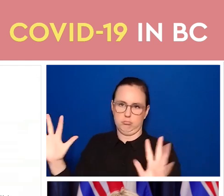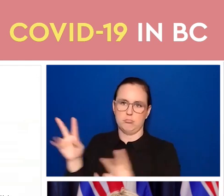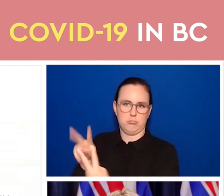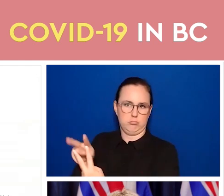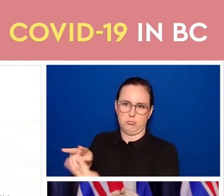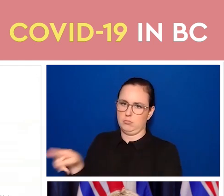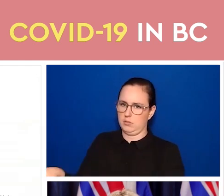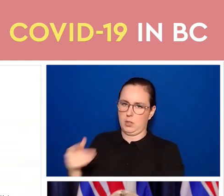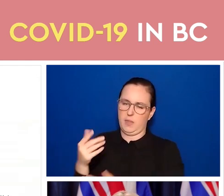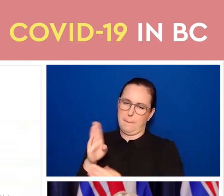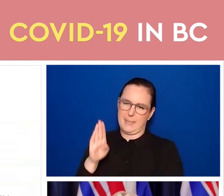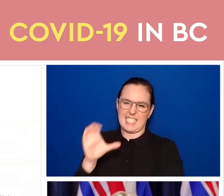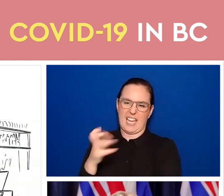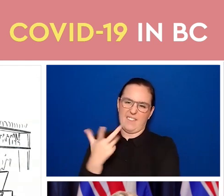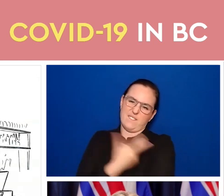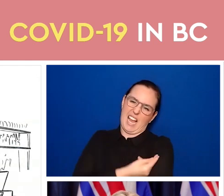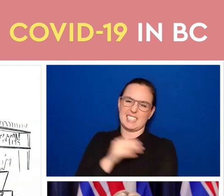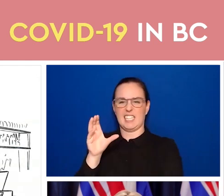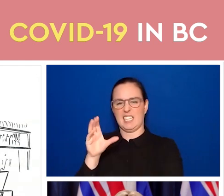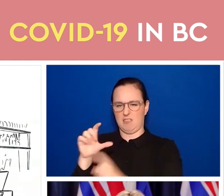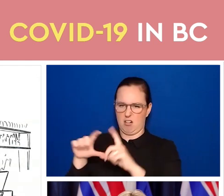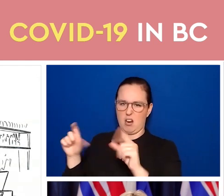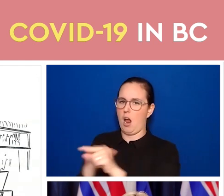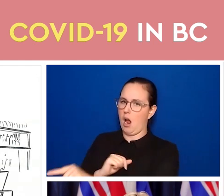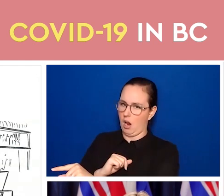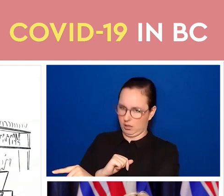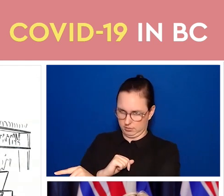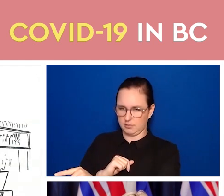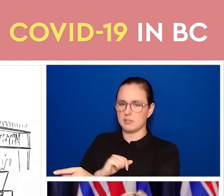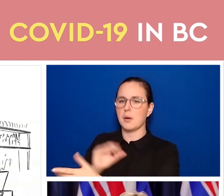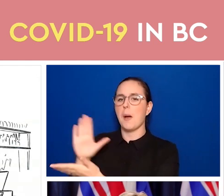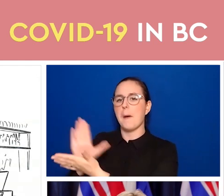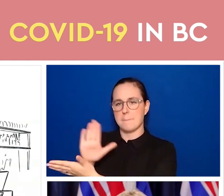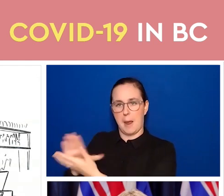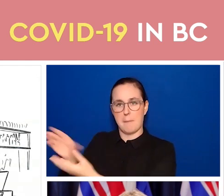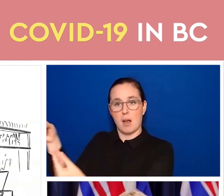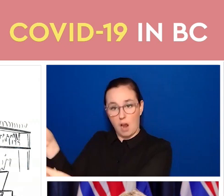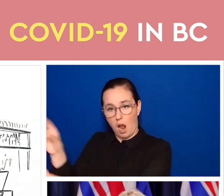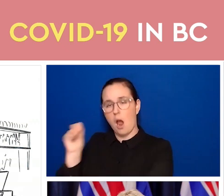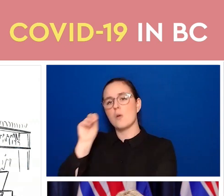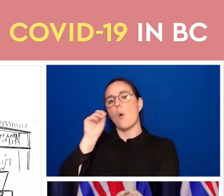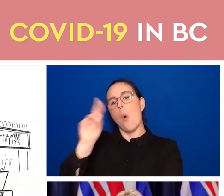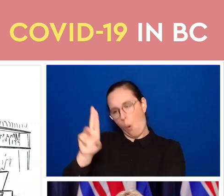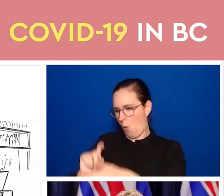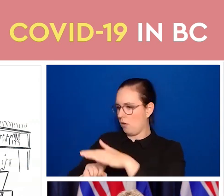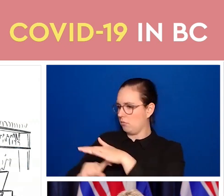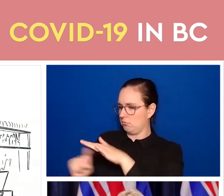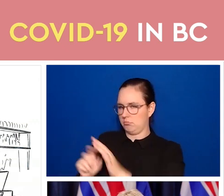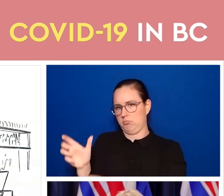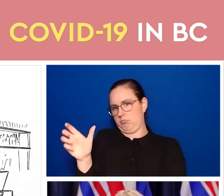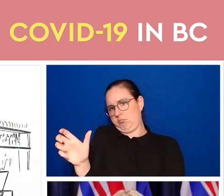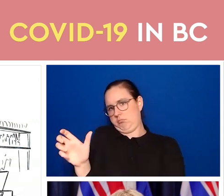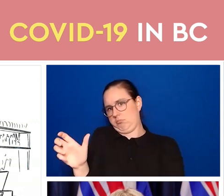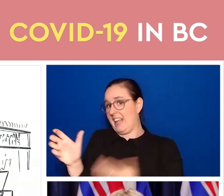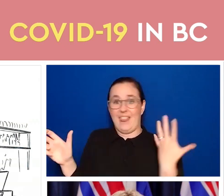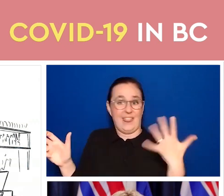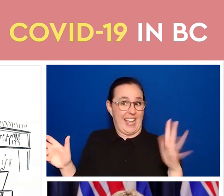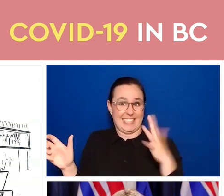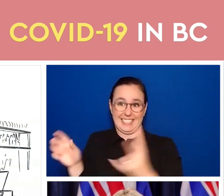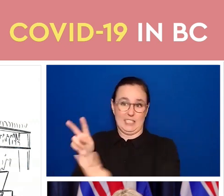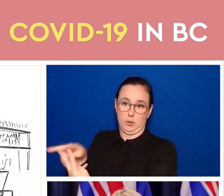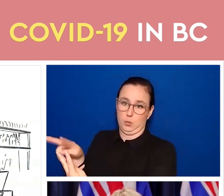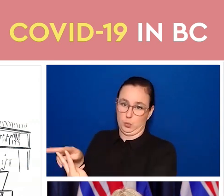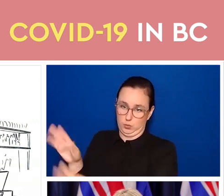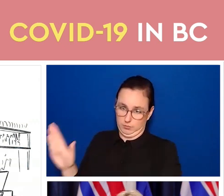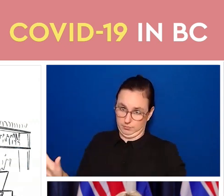paper or digital BC vaccine card. I know that this is a challenge for all of us right now. Everything new